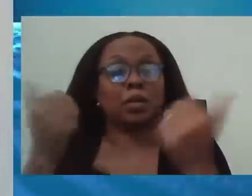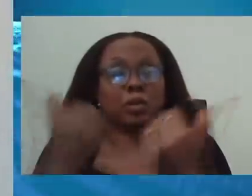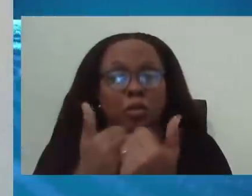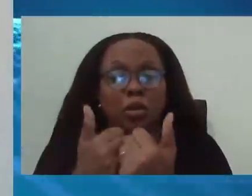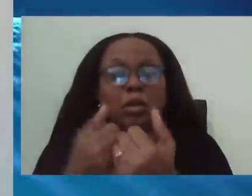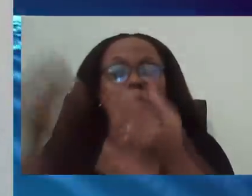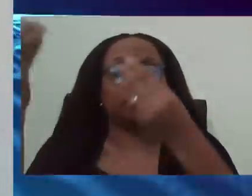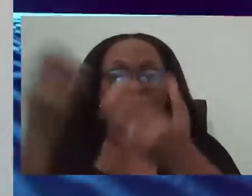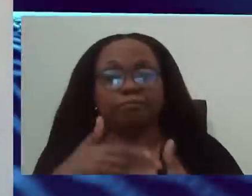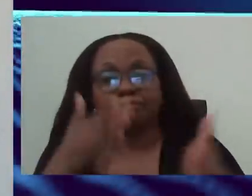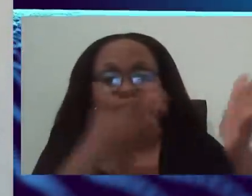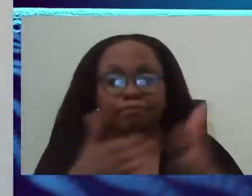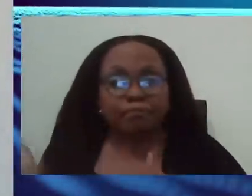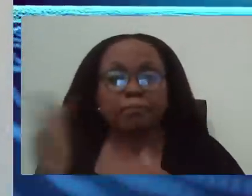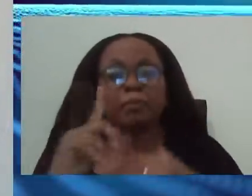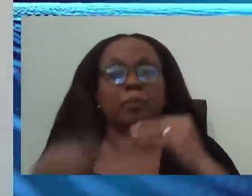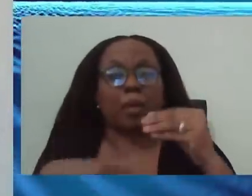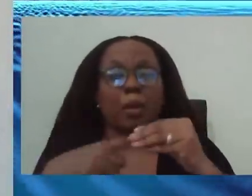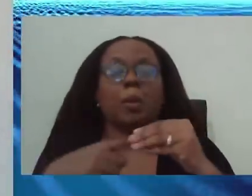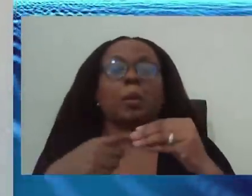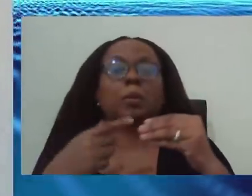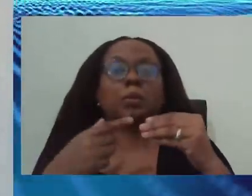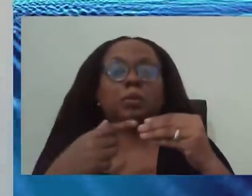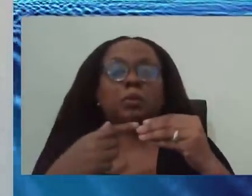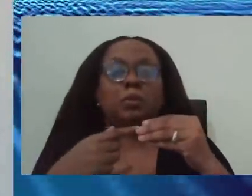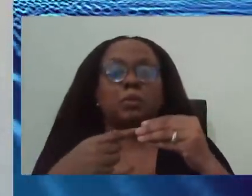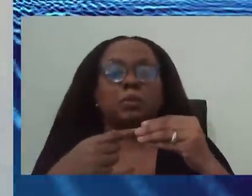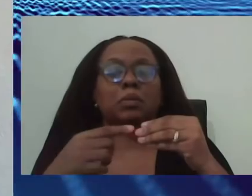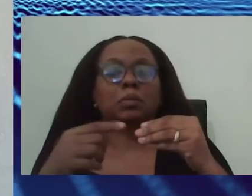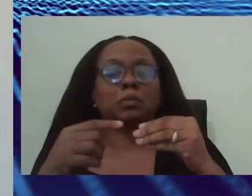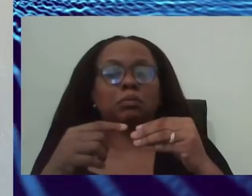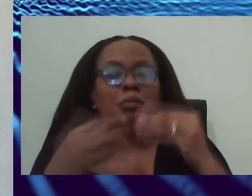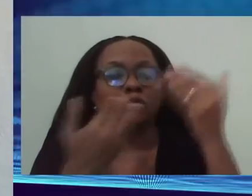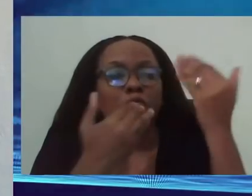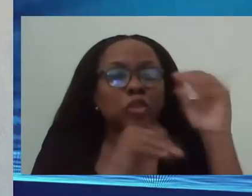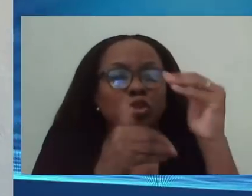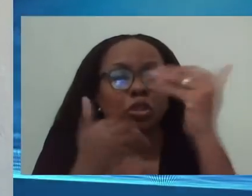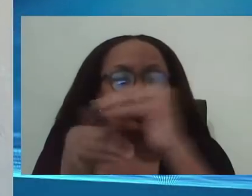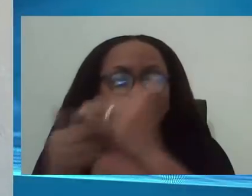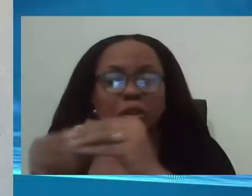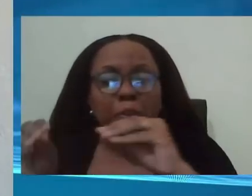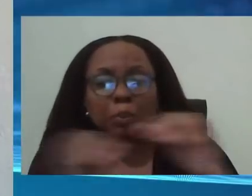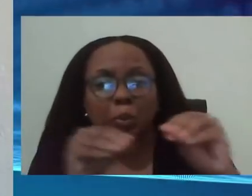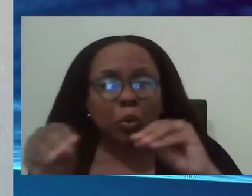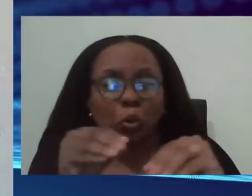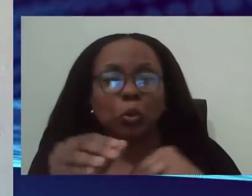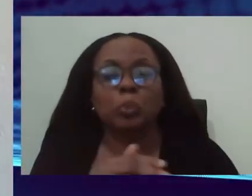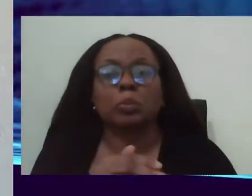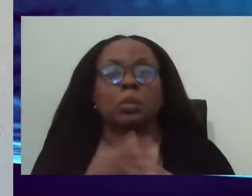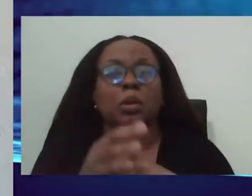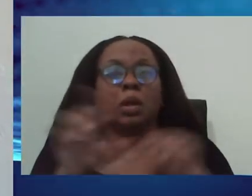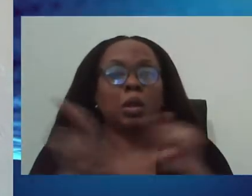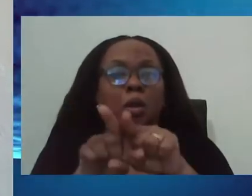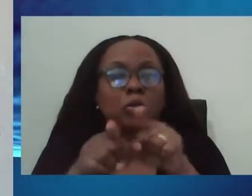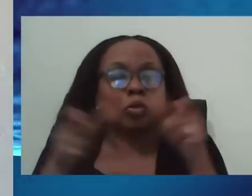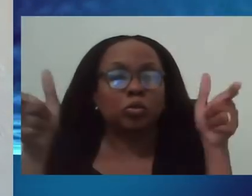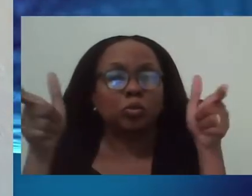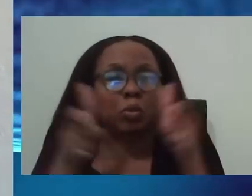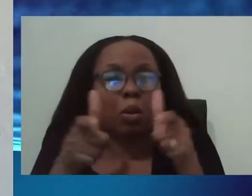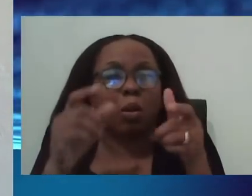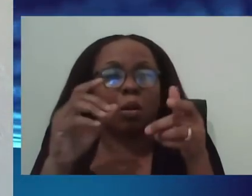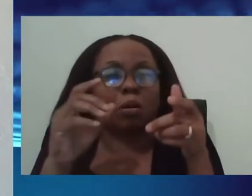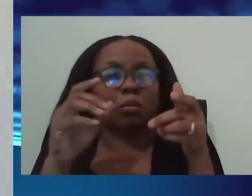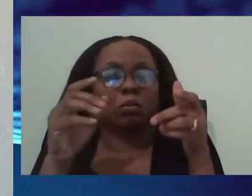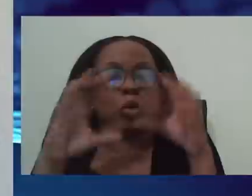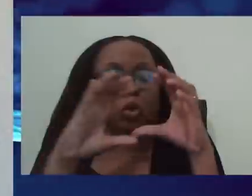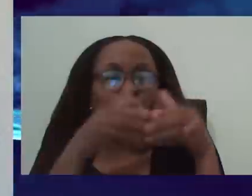in terms of, you the movement restrictions, in terms of smaller numbers at bars, and BAMP has outlined those things. Where